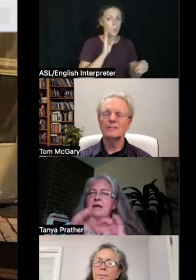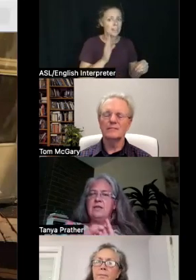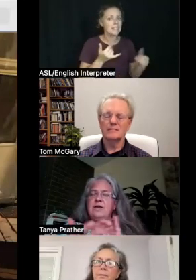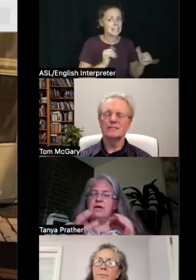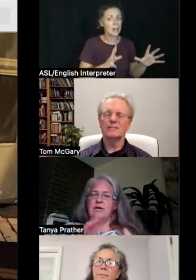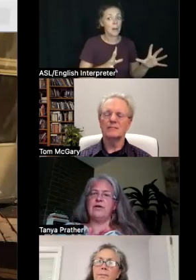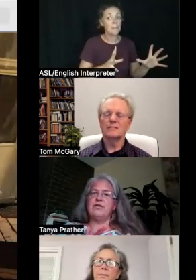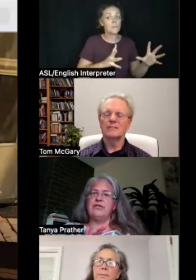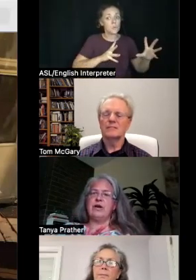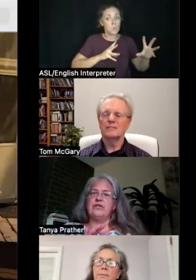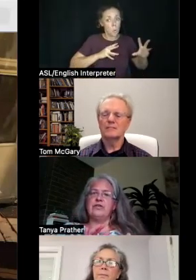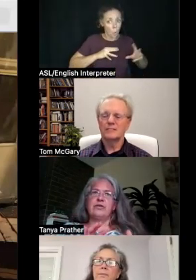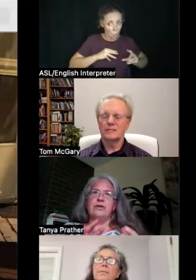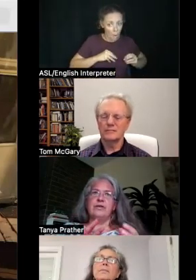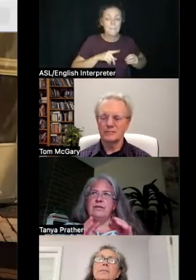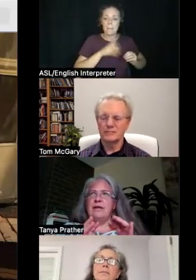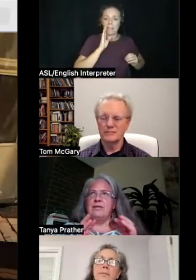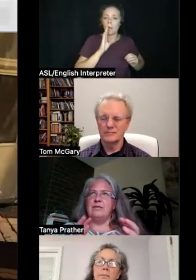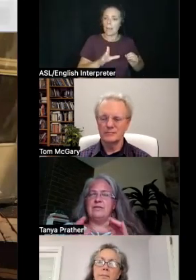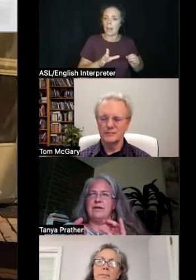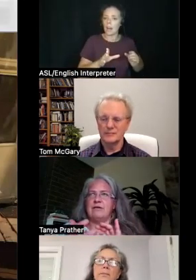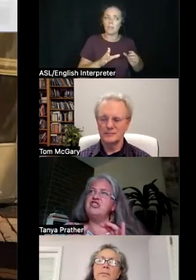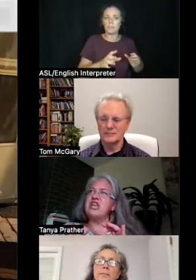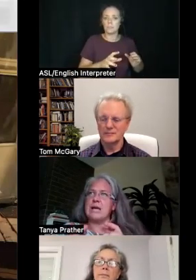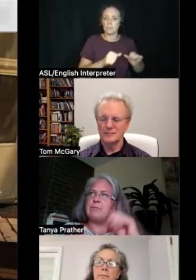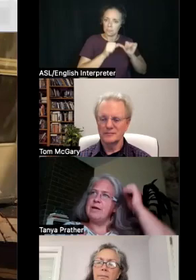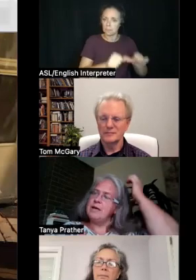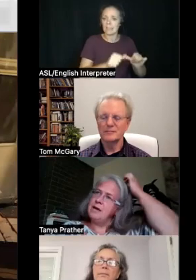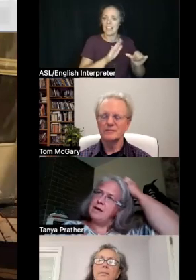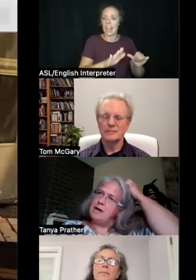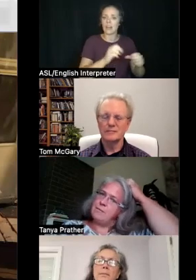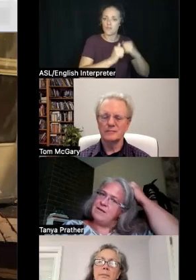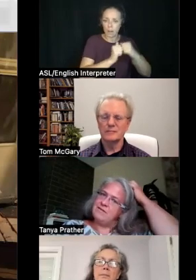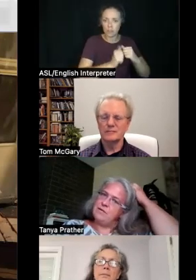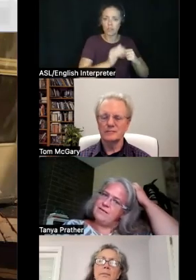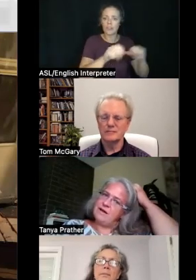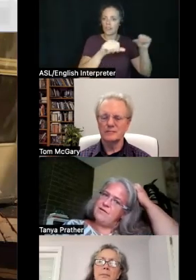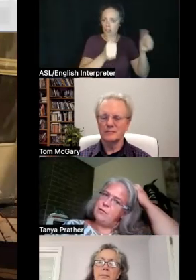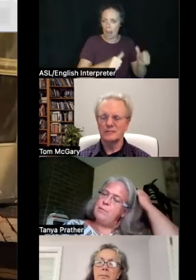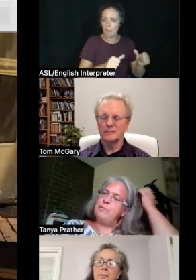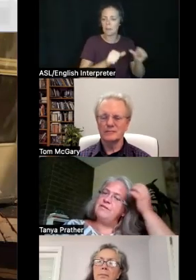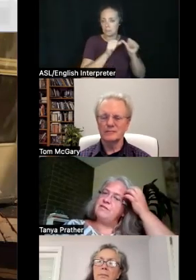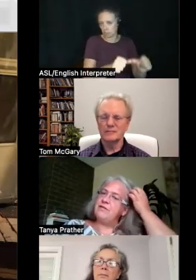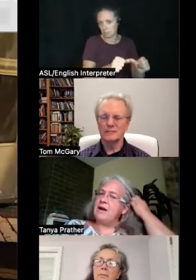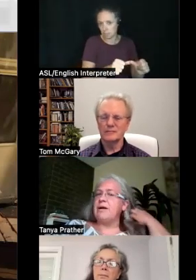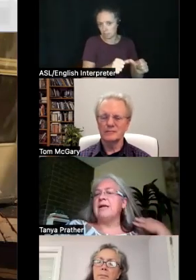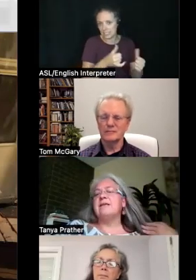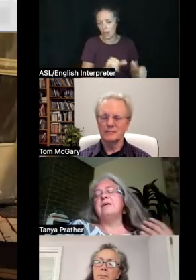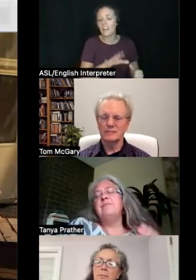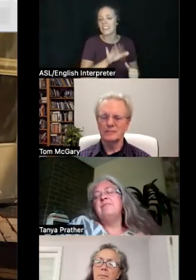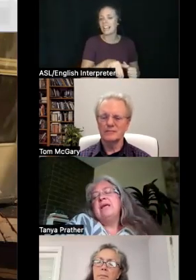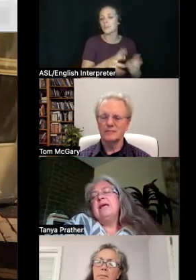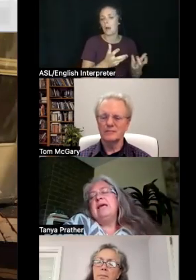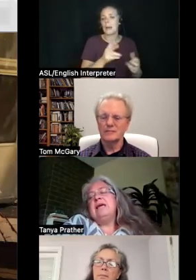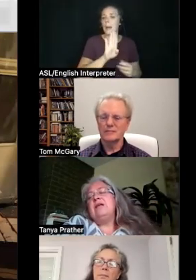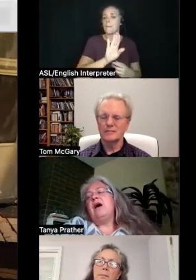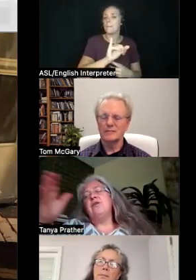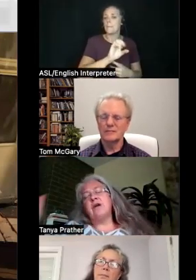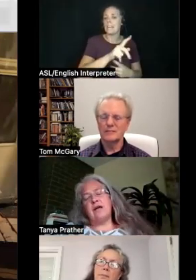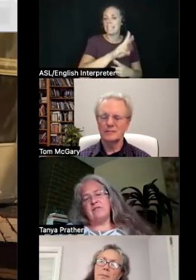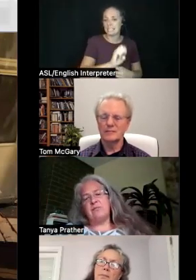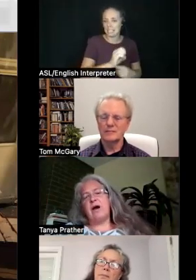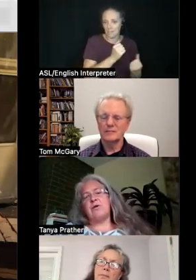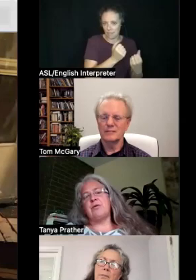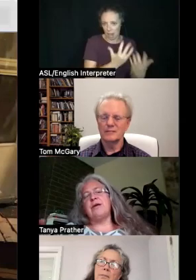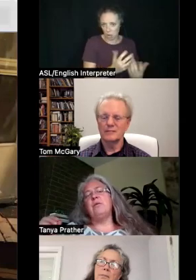their, their structure and their shape. And so that's kind of what bisque firing is. In